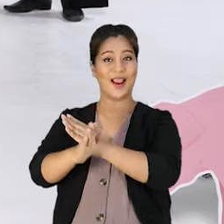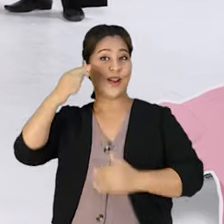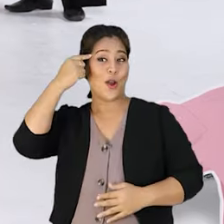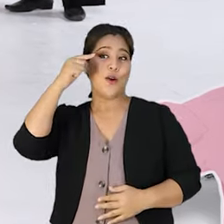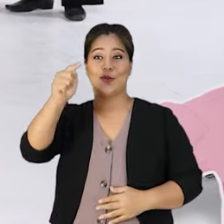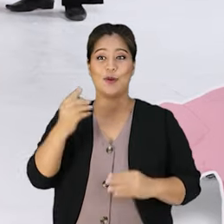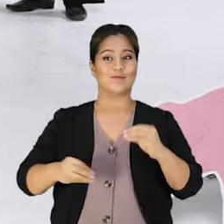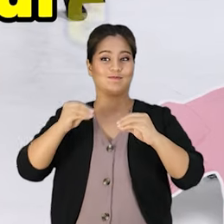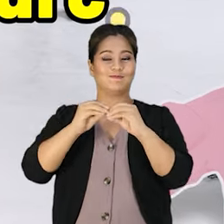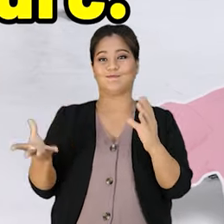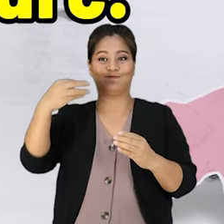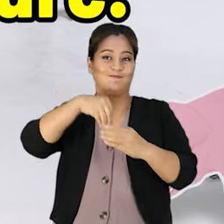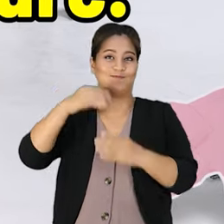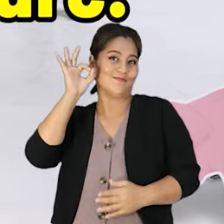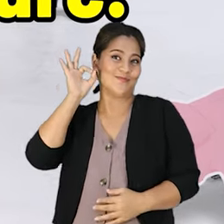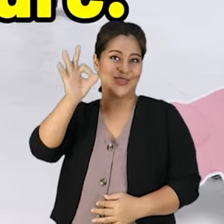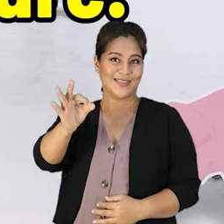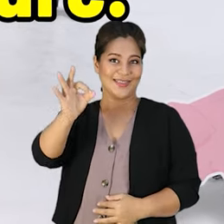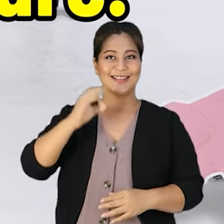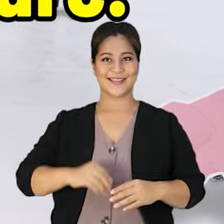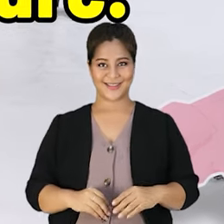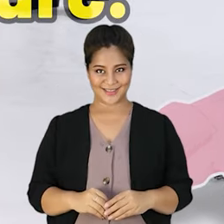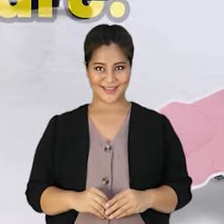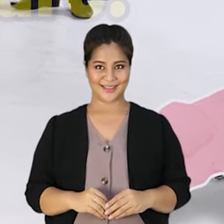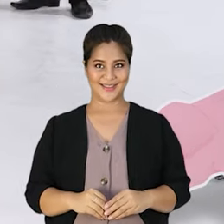Let's break the barriers for a more inclusive future.